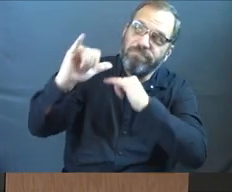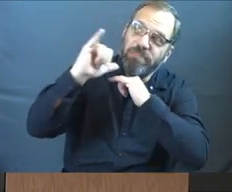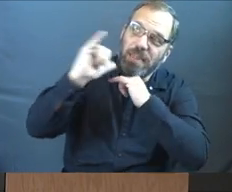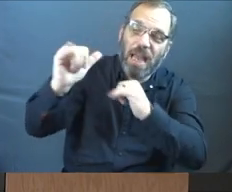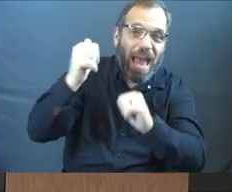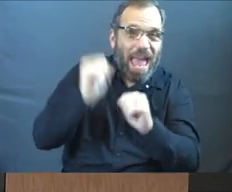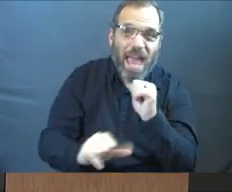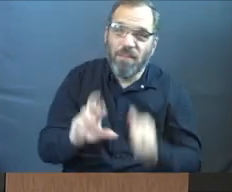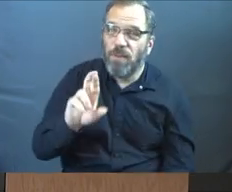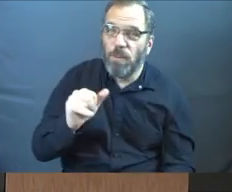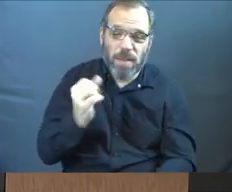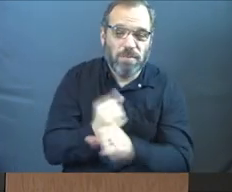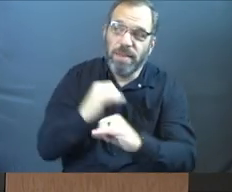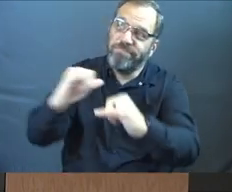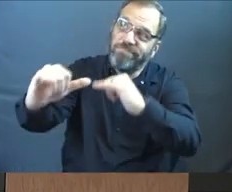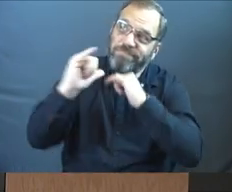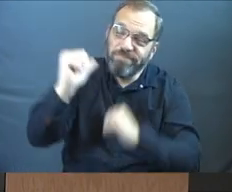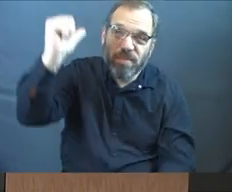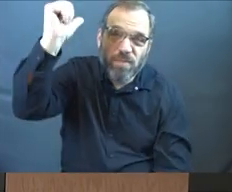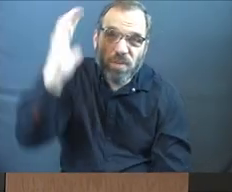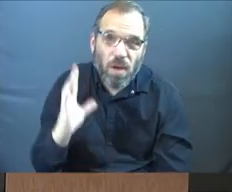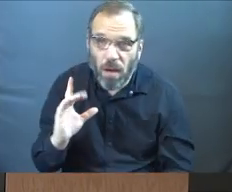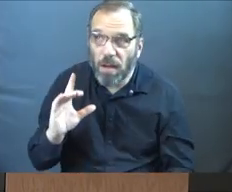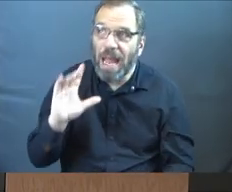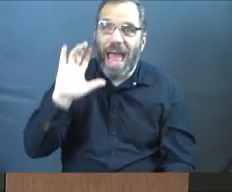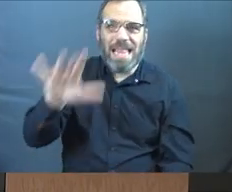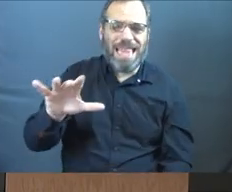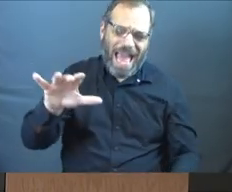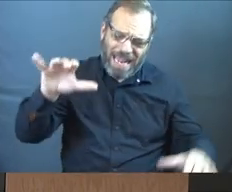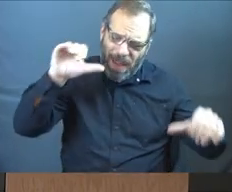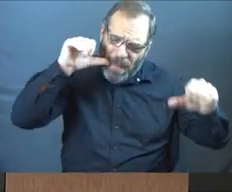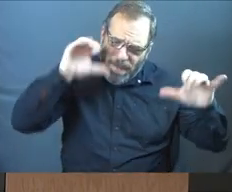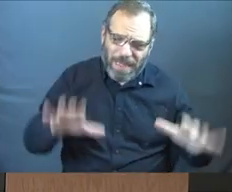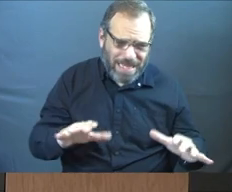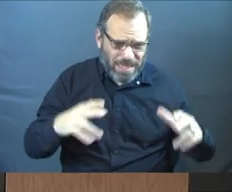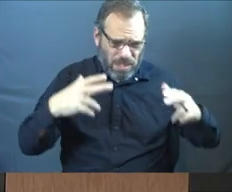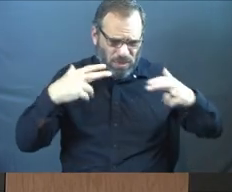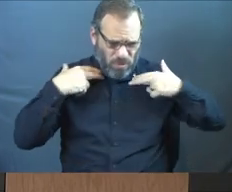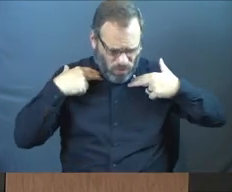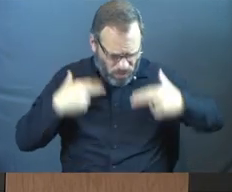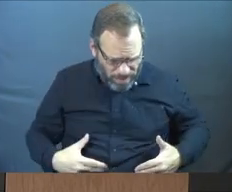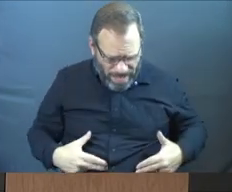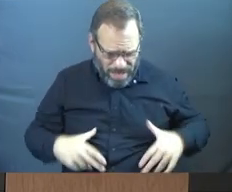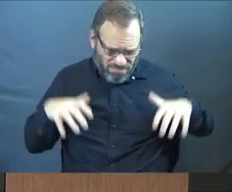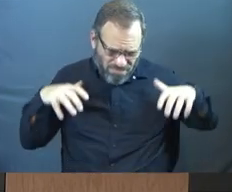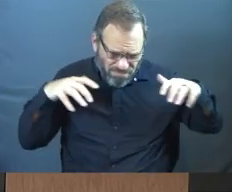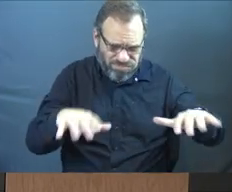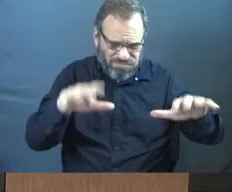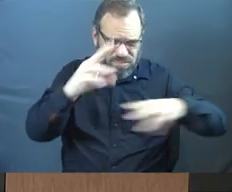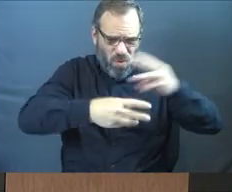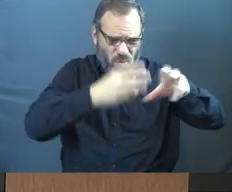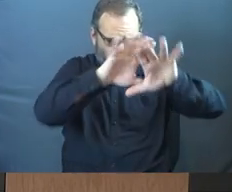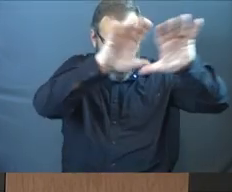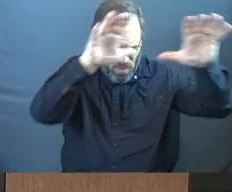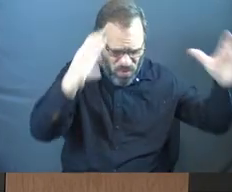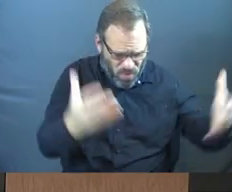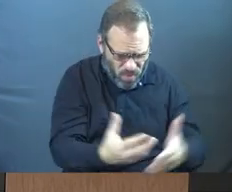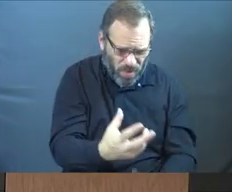Every race was made in the image of God. And that great blessing to humanity that God has given us and the lens he's given us to see it